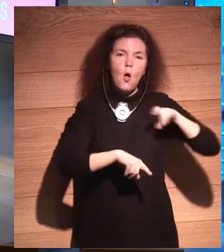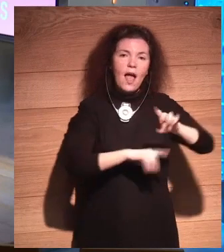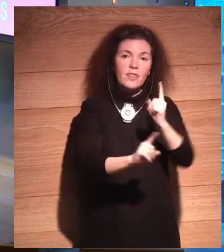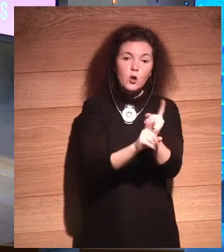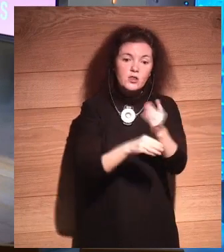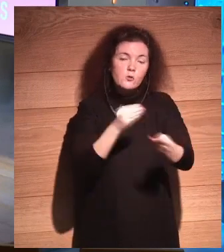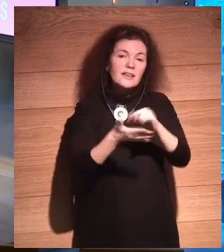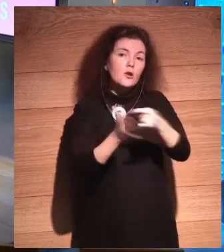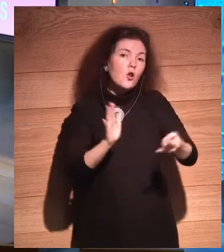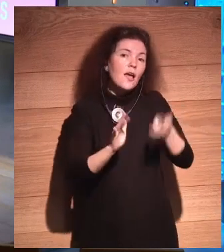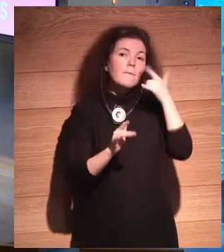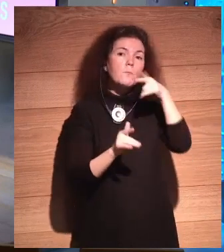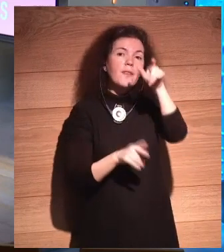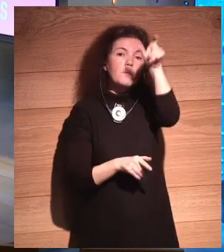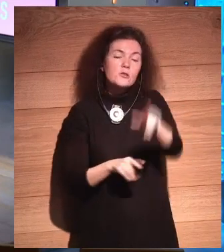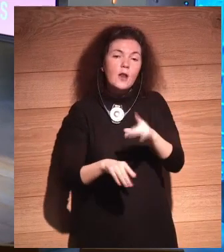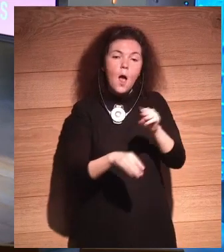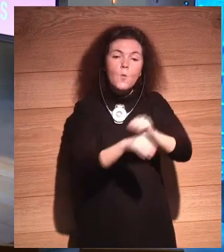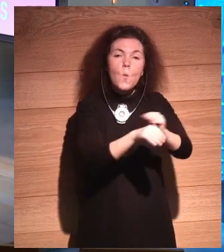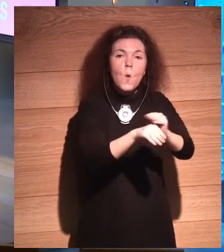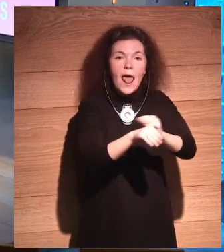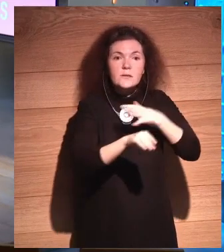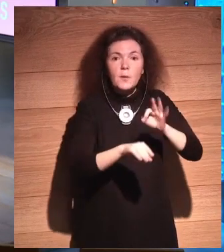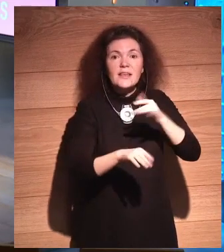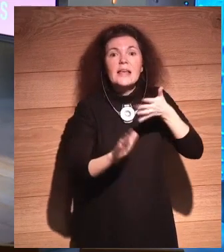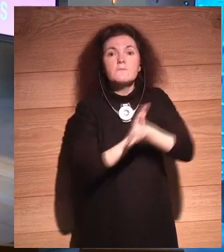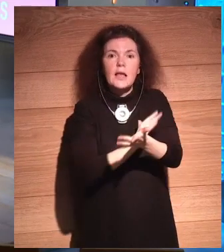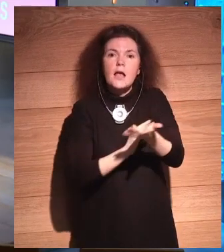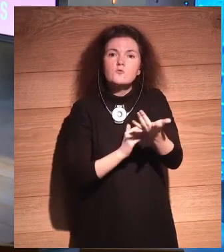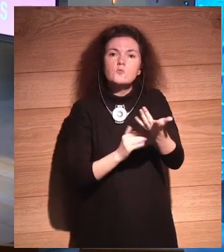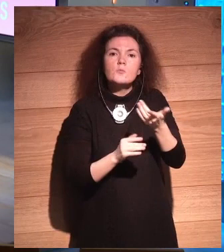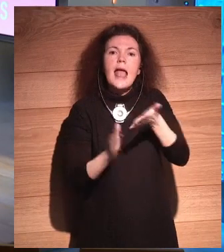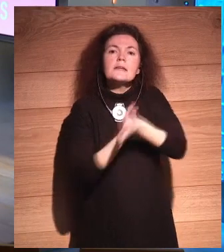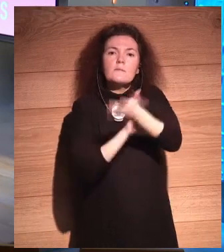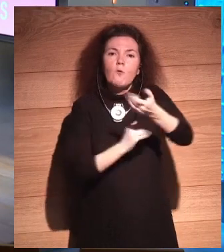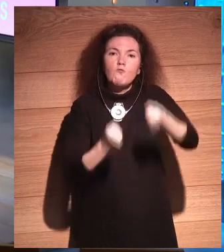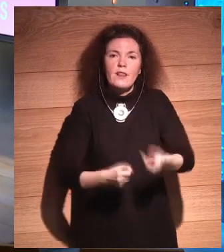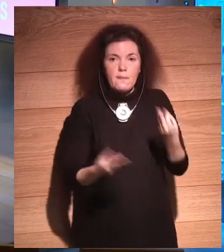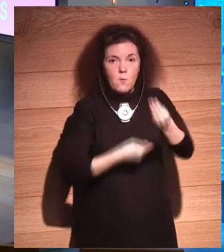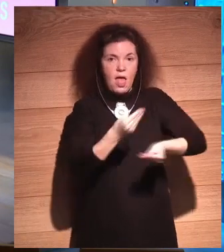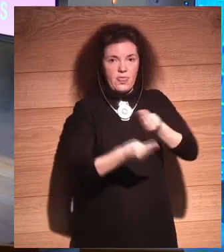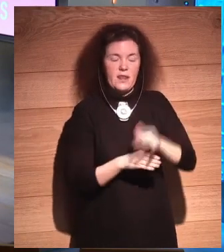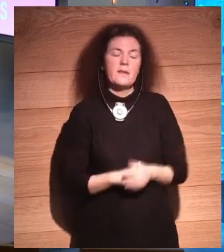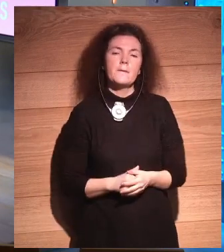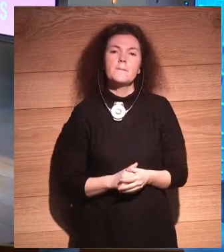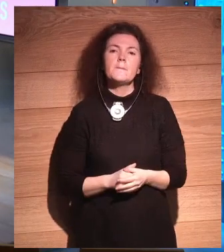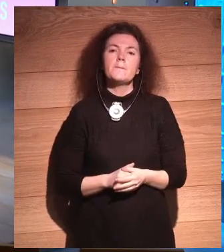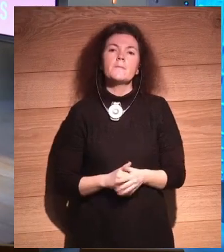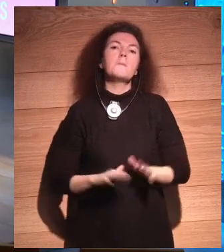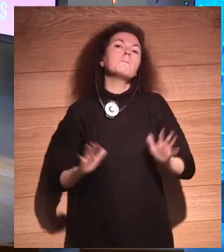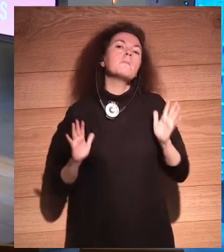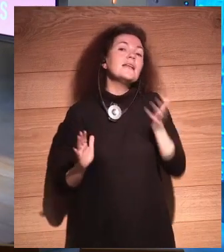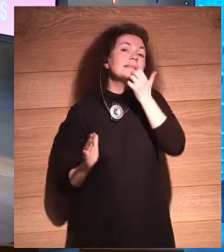save one person, that's enough of an argument. We have to do that. But if we invent these